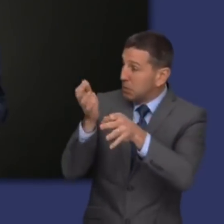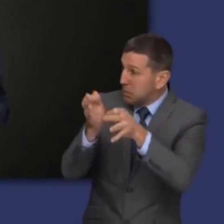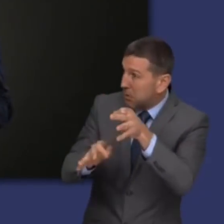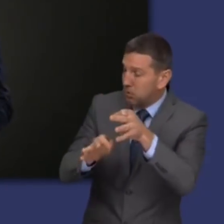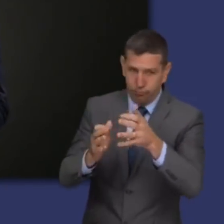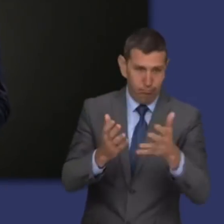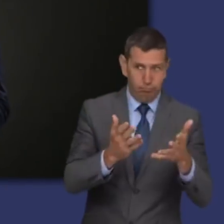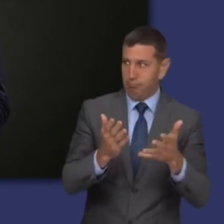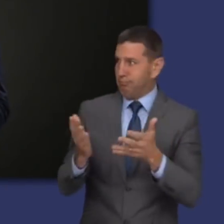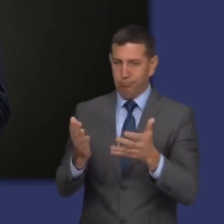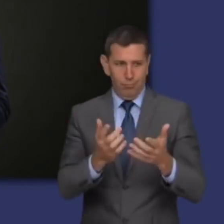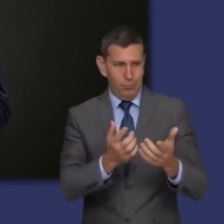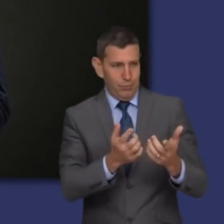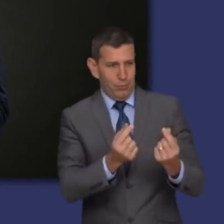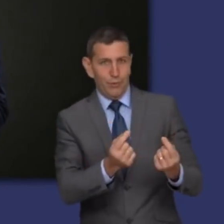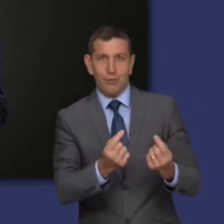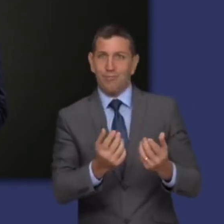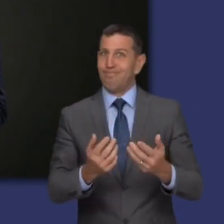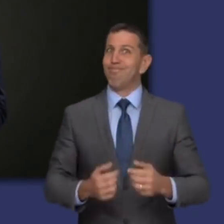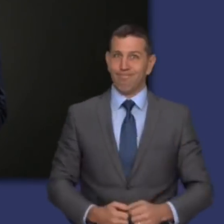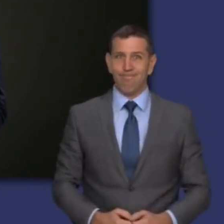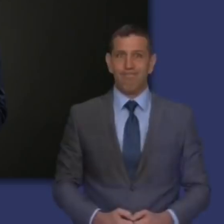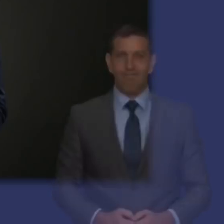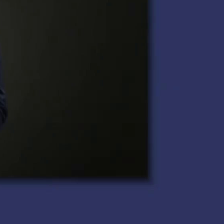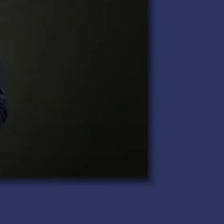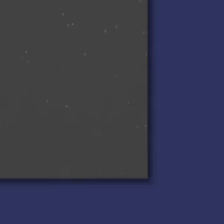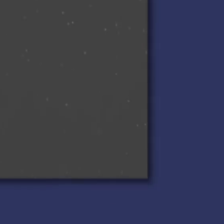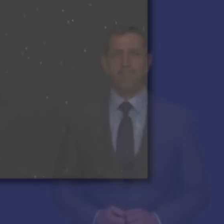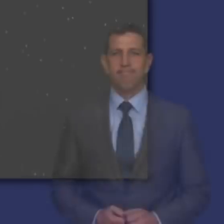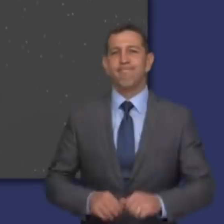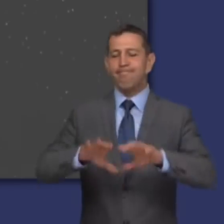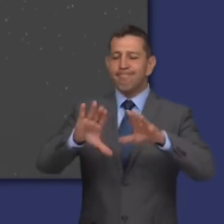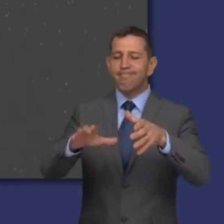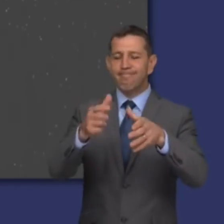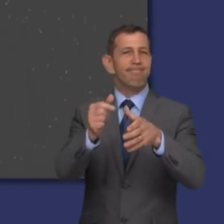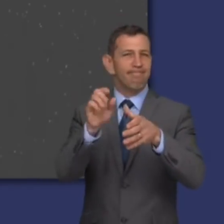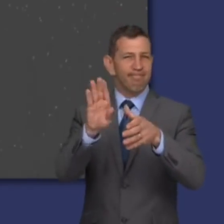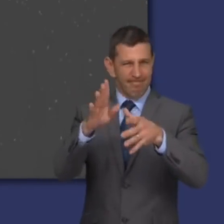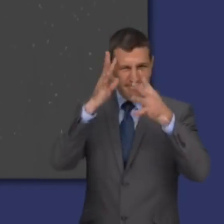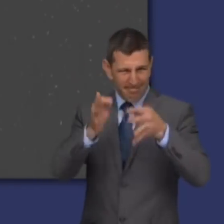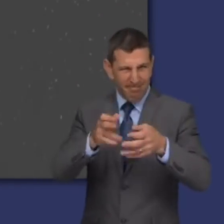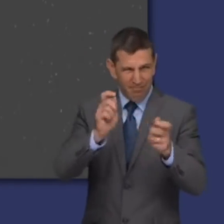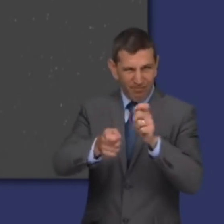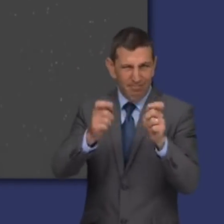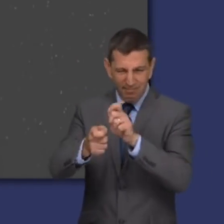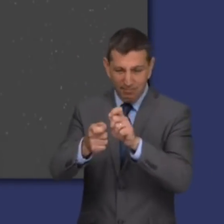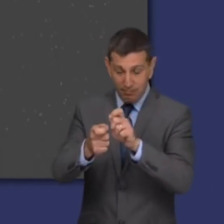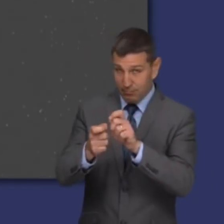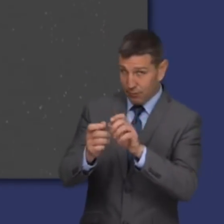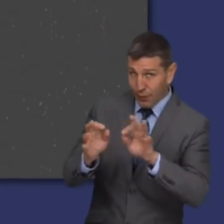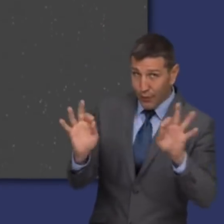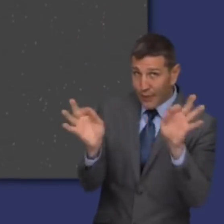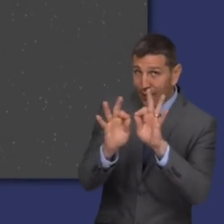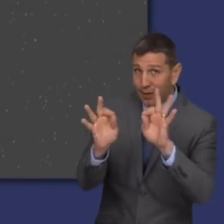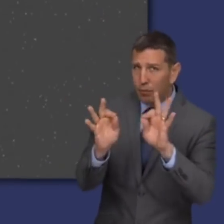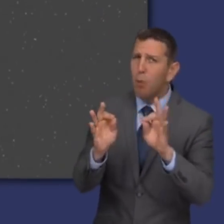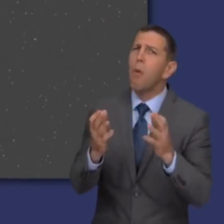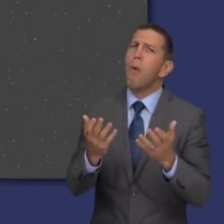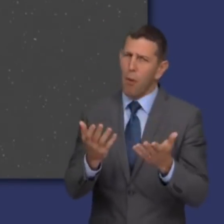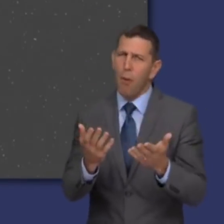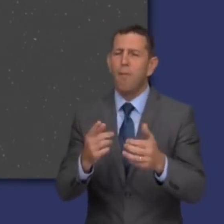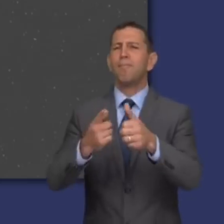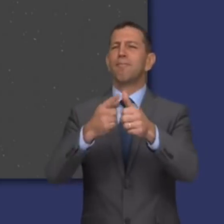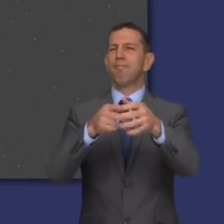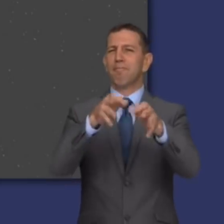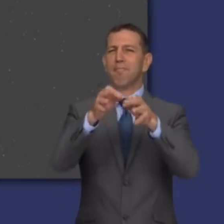how these simplifications would affect the construction projects. To understand why these changes were important, we first need to